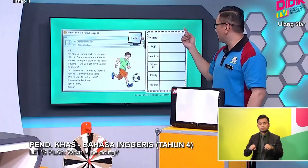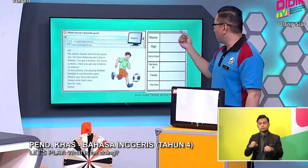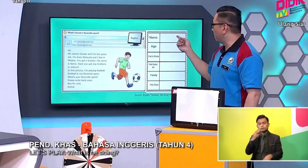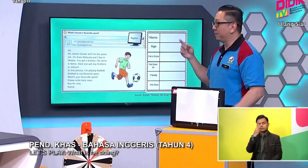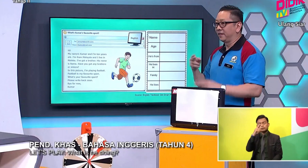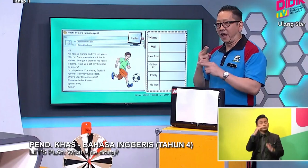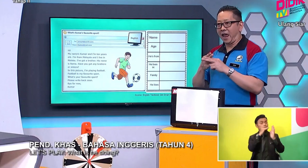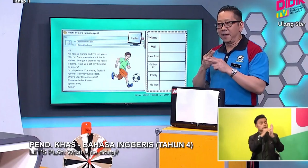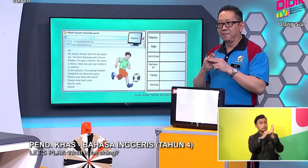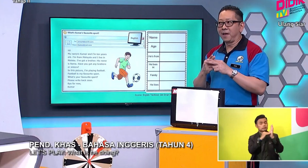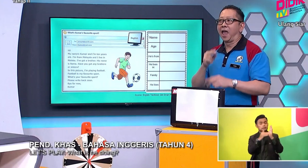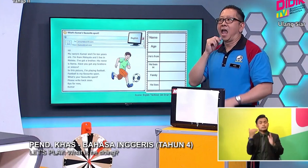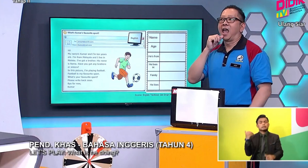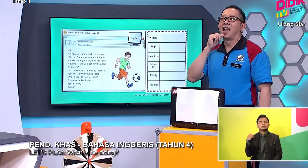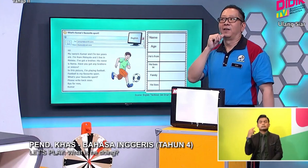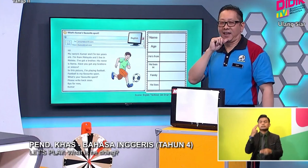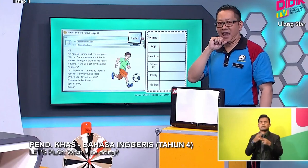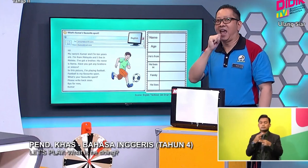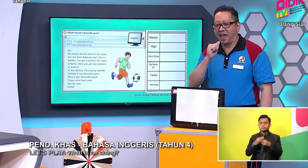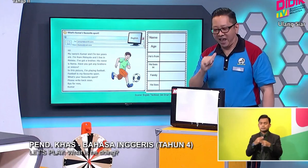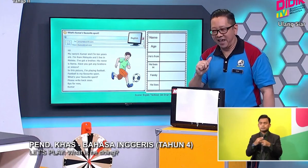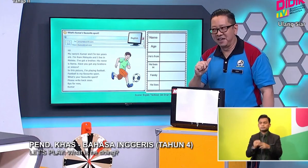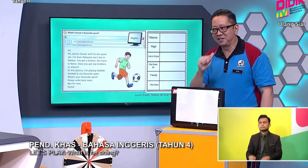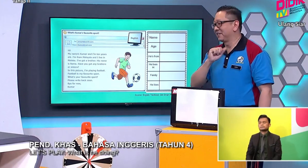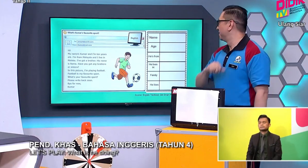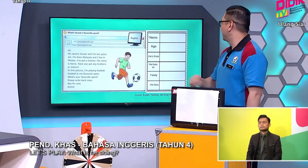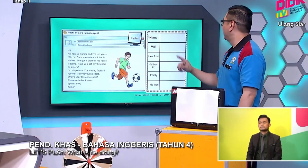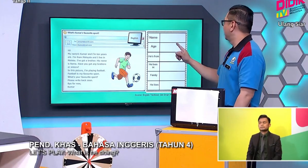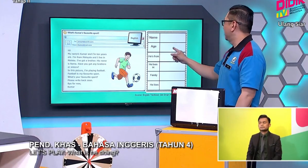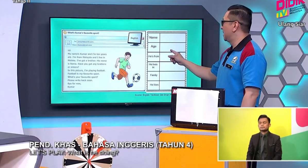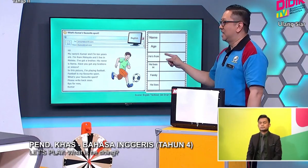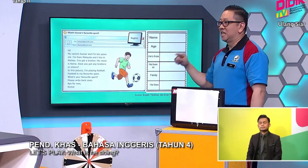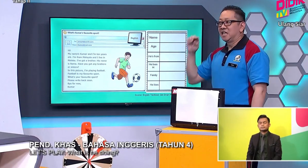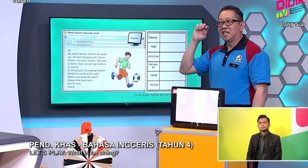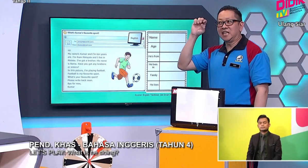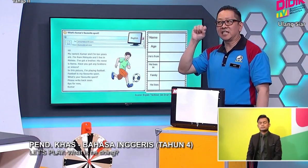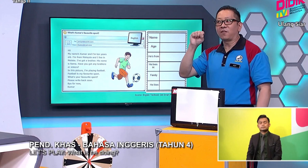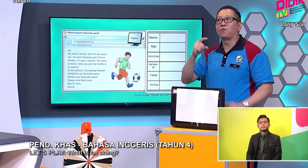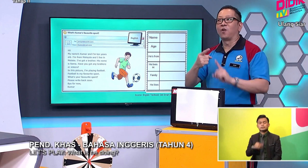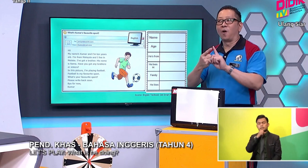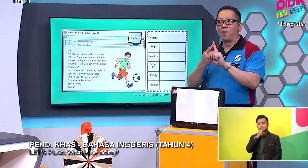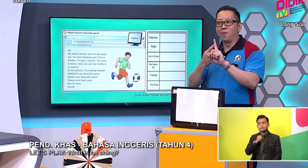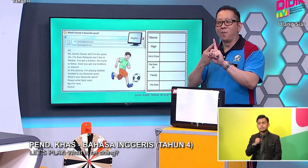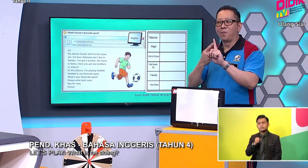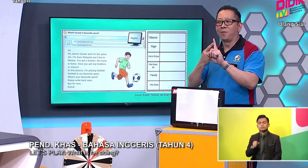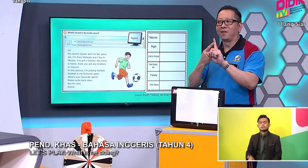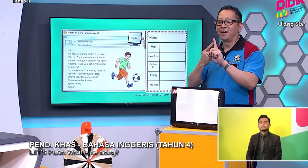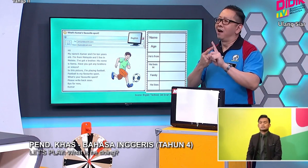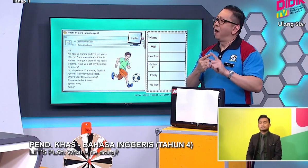Have Consist Of Name Okay Age He Is From